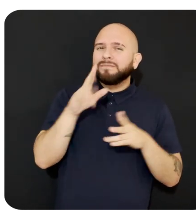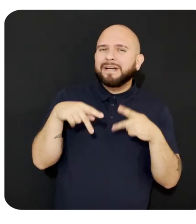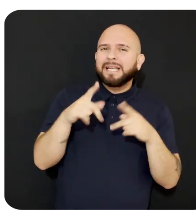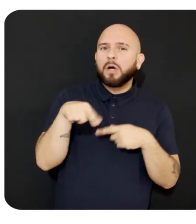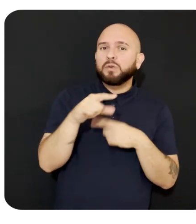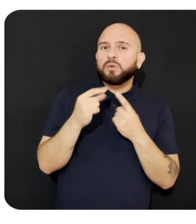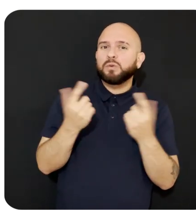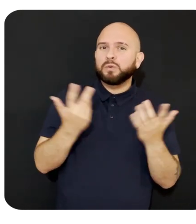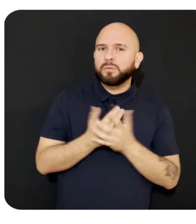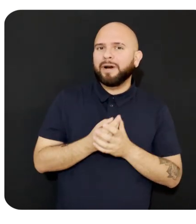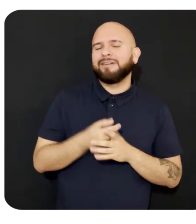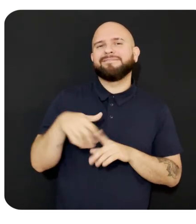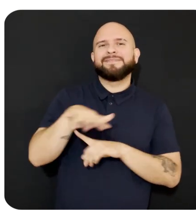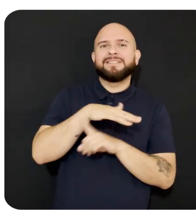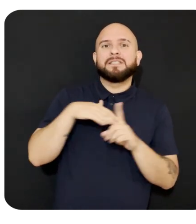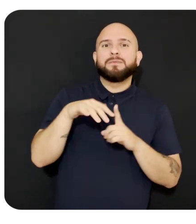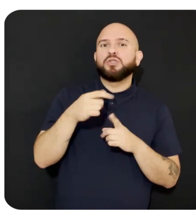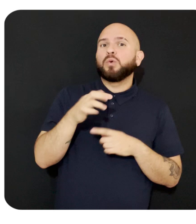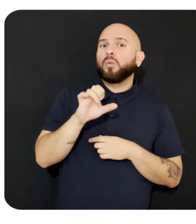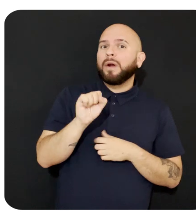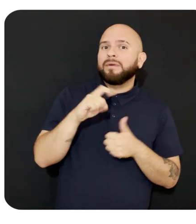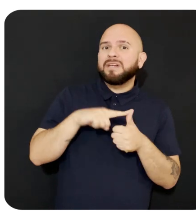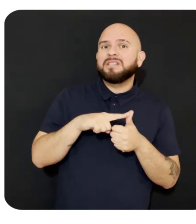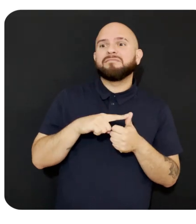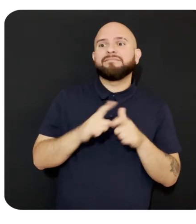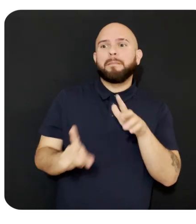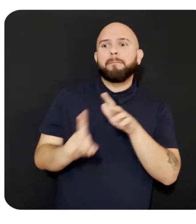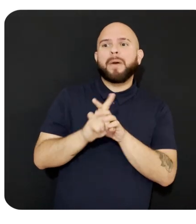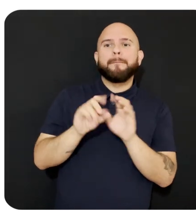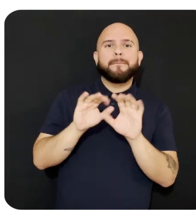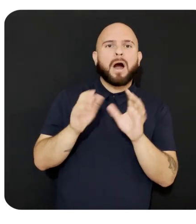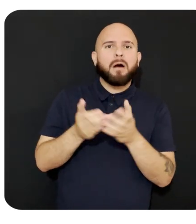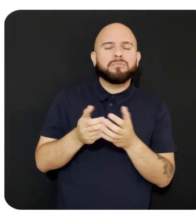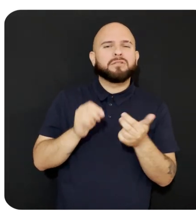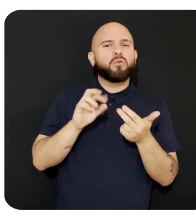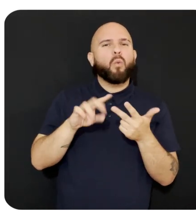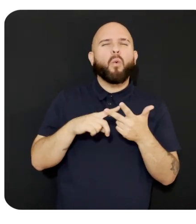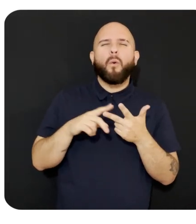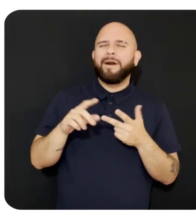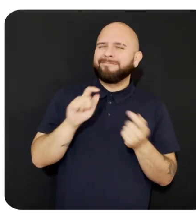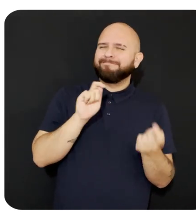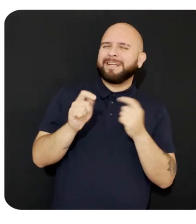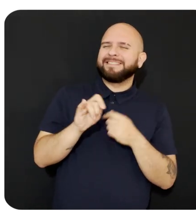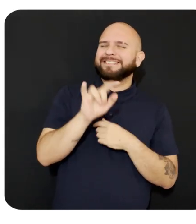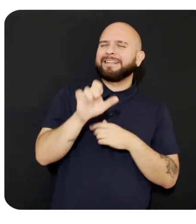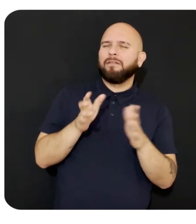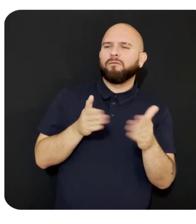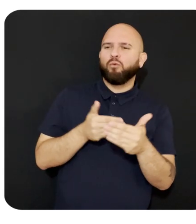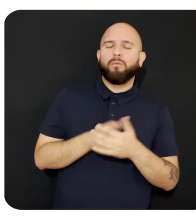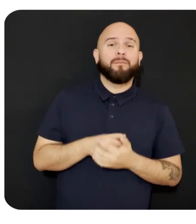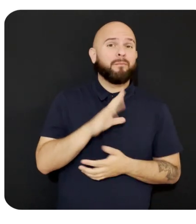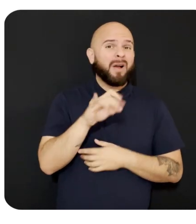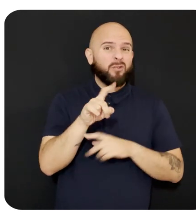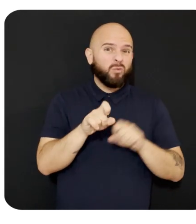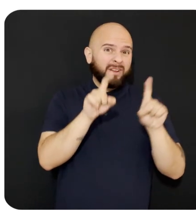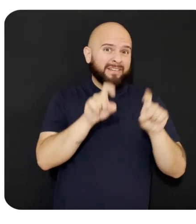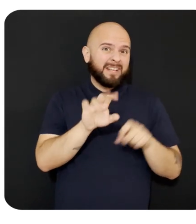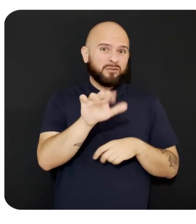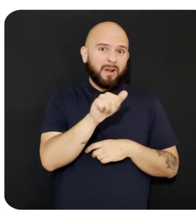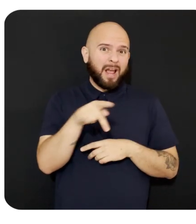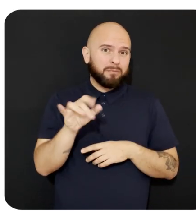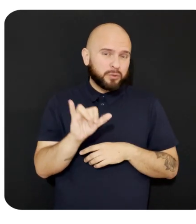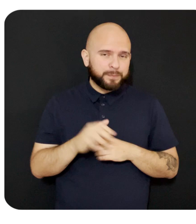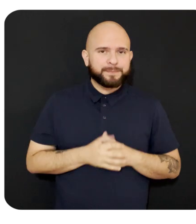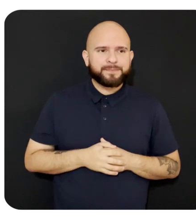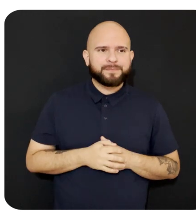make spatial queries, spawn objects, or restyle the room. You can even test your applications. The effect mesh allows